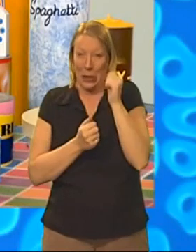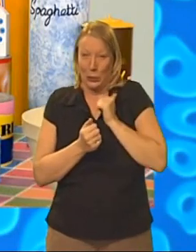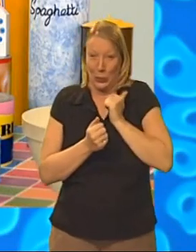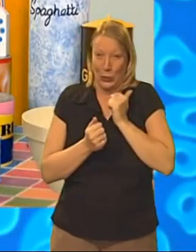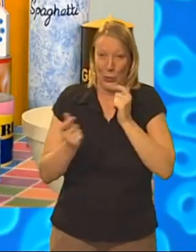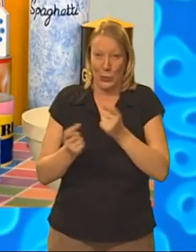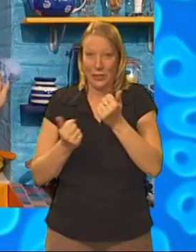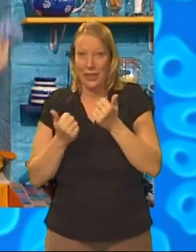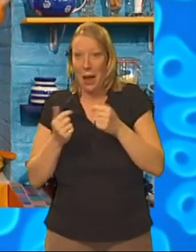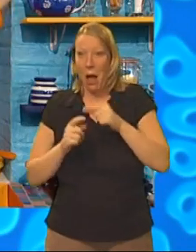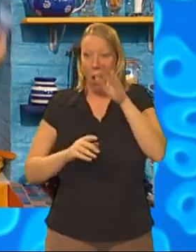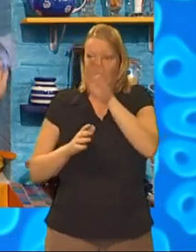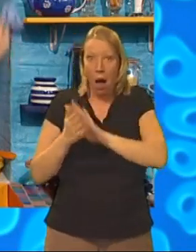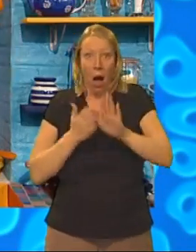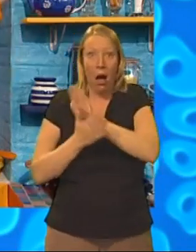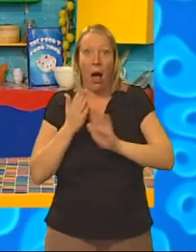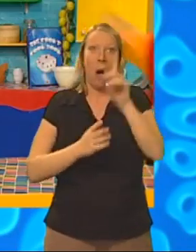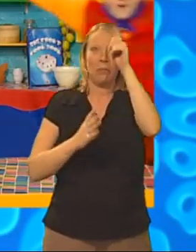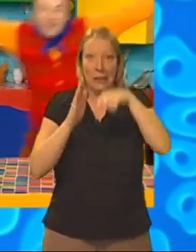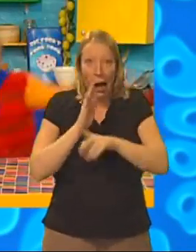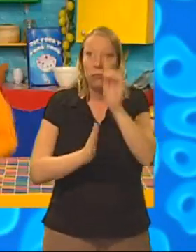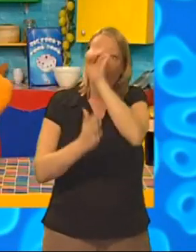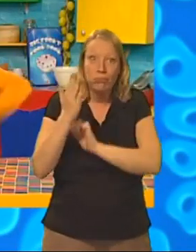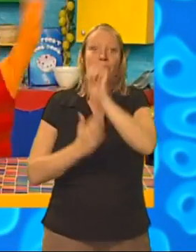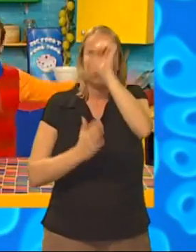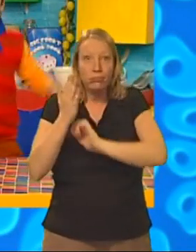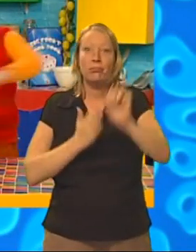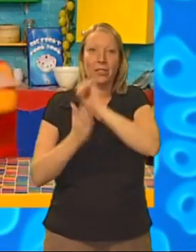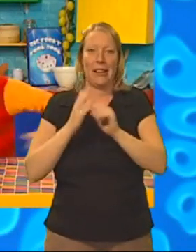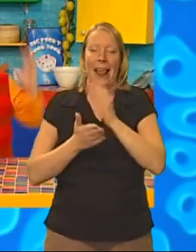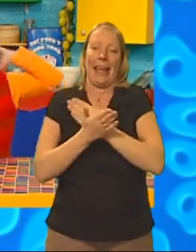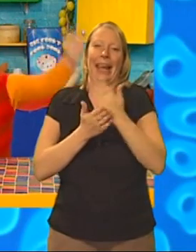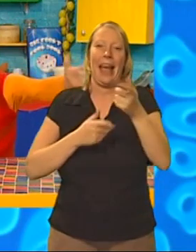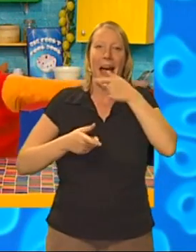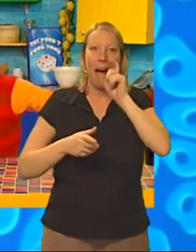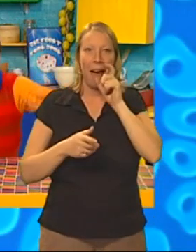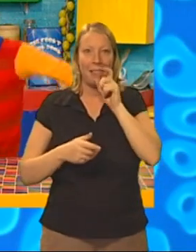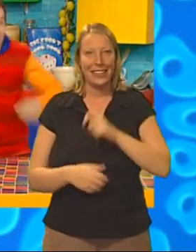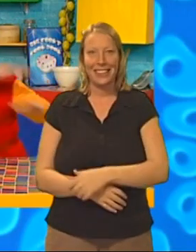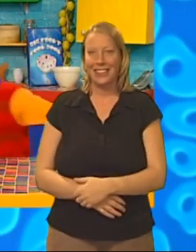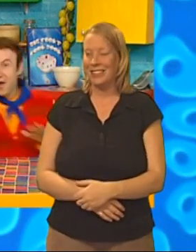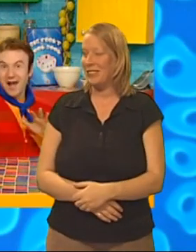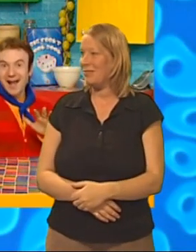around, up and down. We've got the cleanest cafe in town.